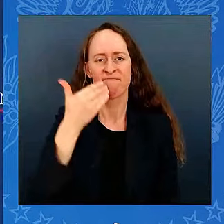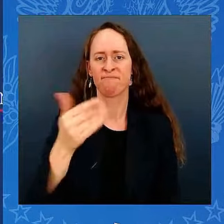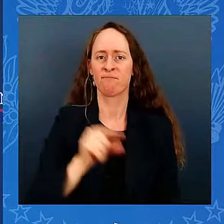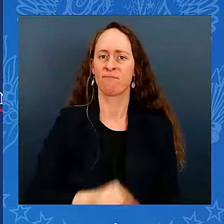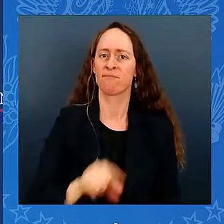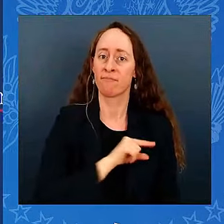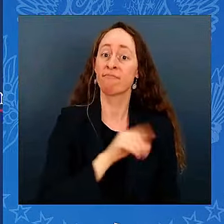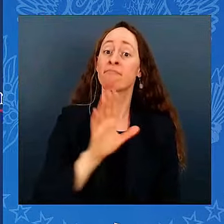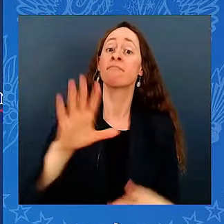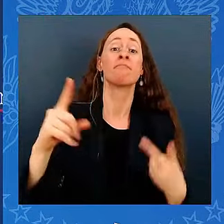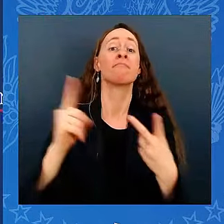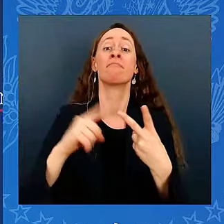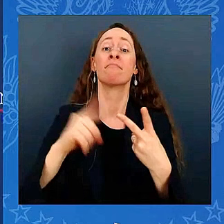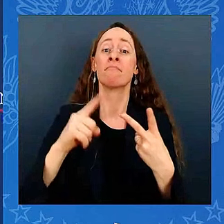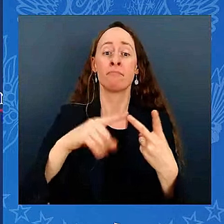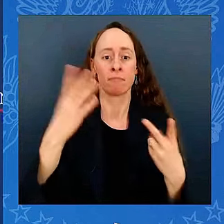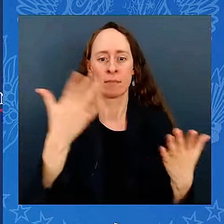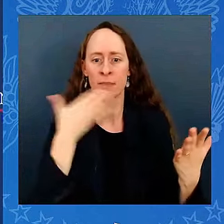world in which to invest.